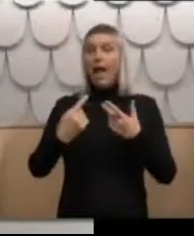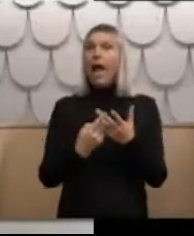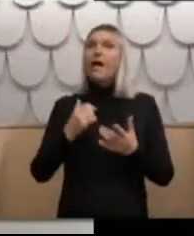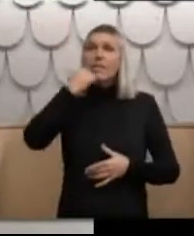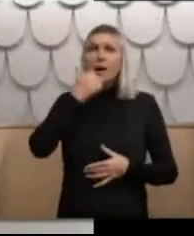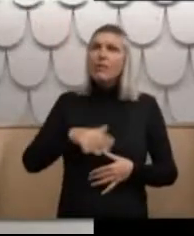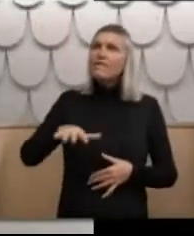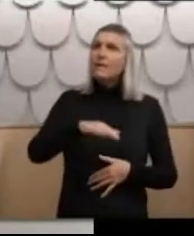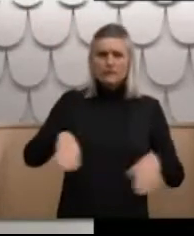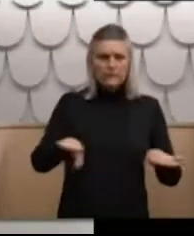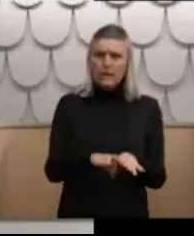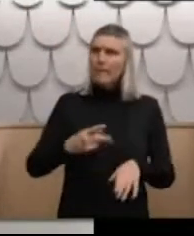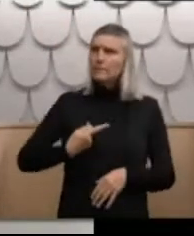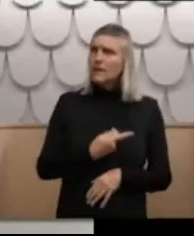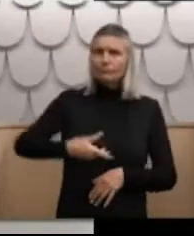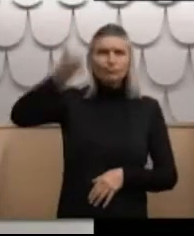were like us back in those days.